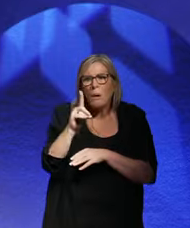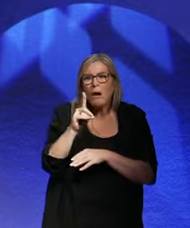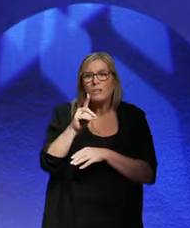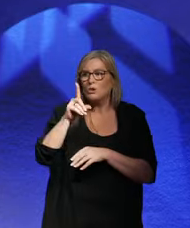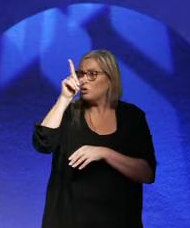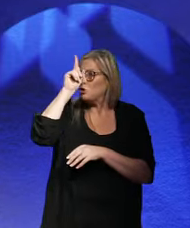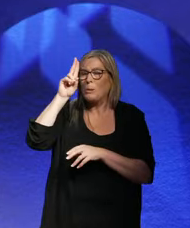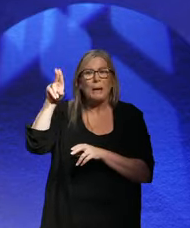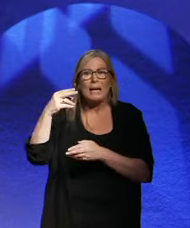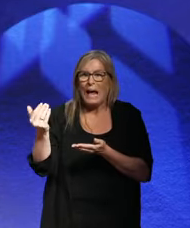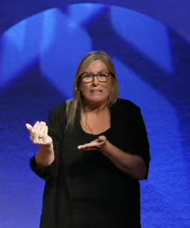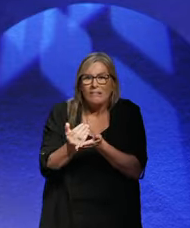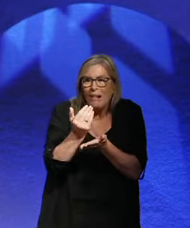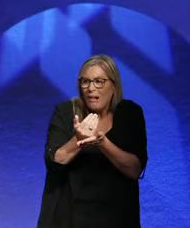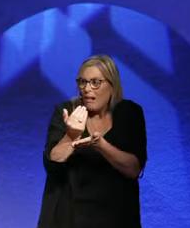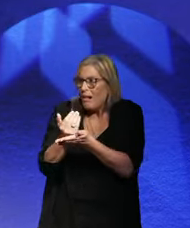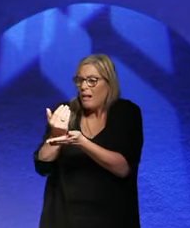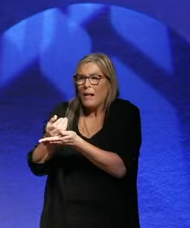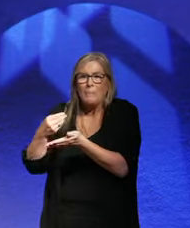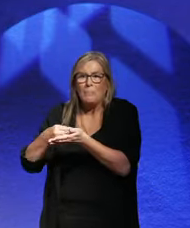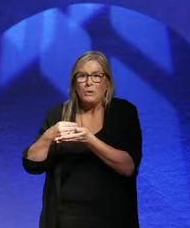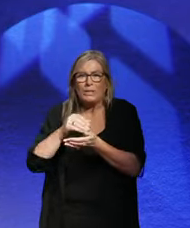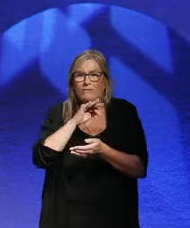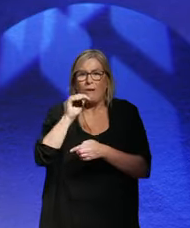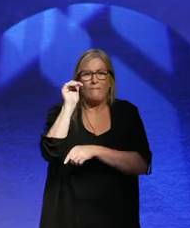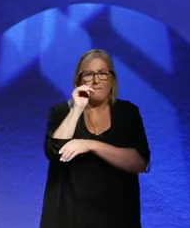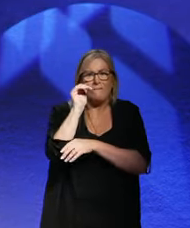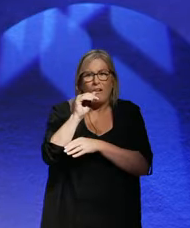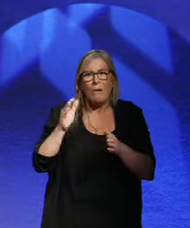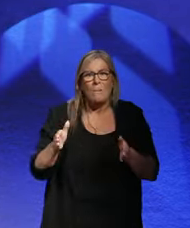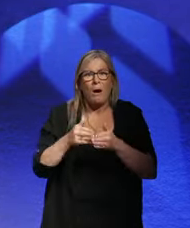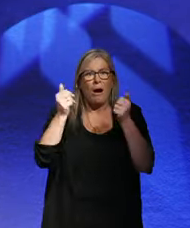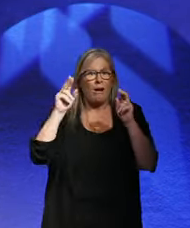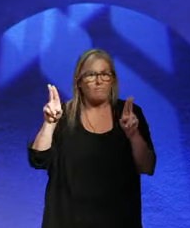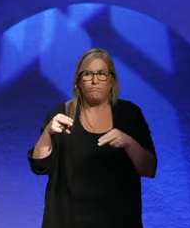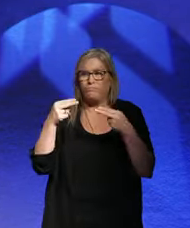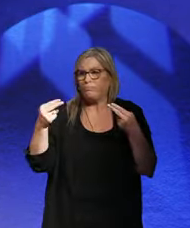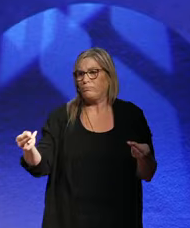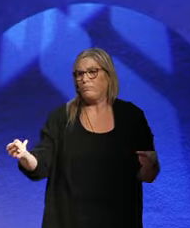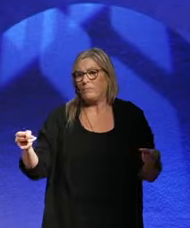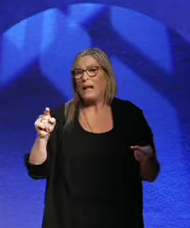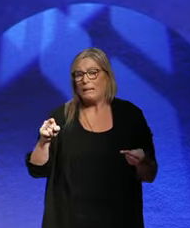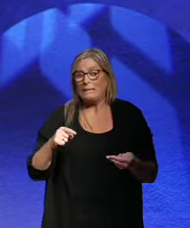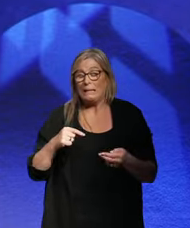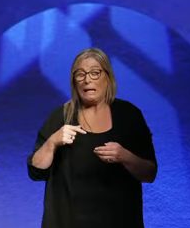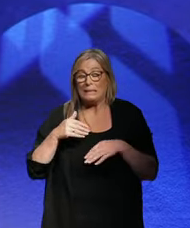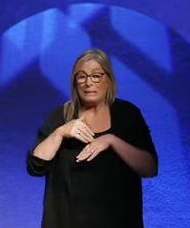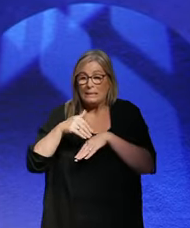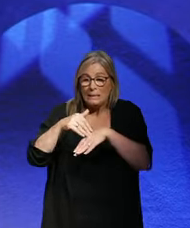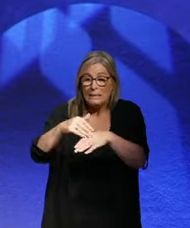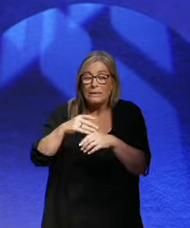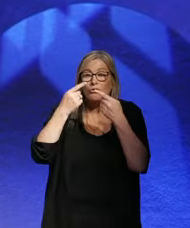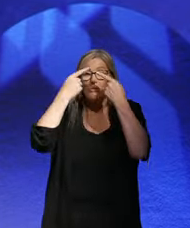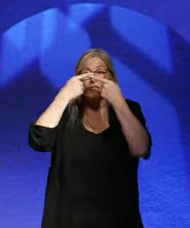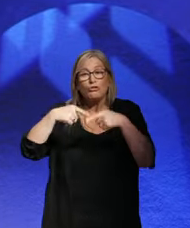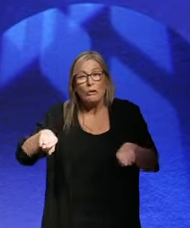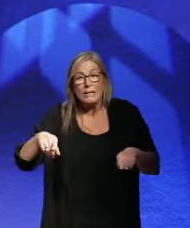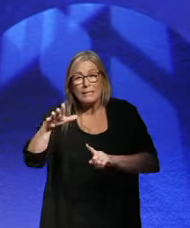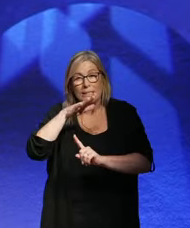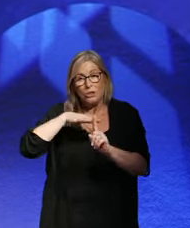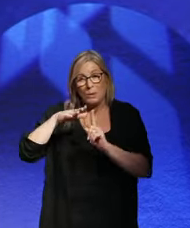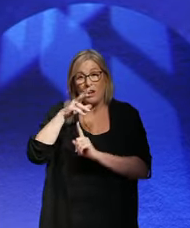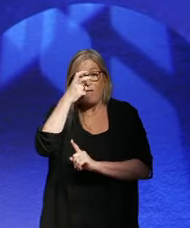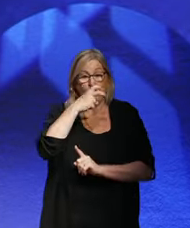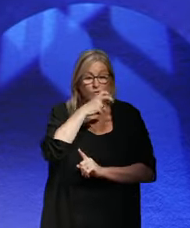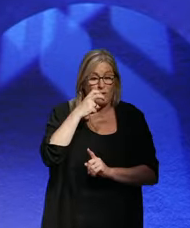money on foreign markets. Now, this led to a rather strange situation. The French needed